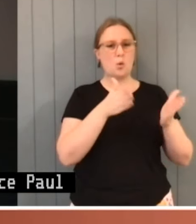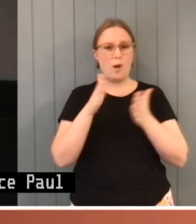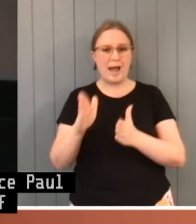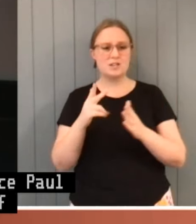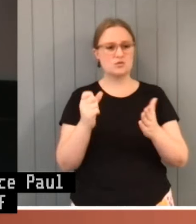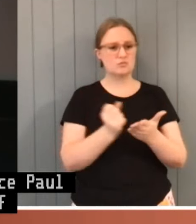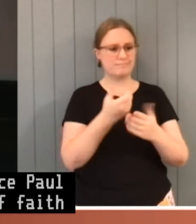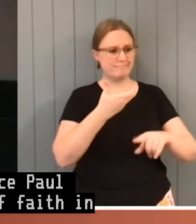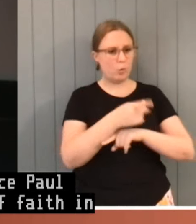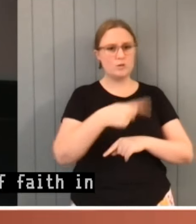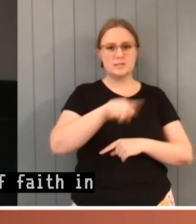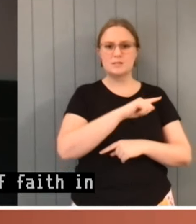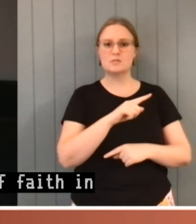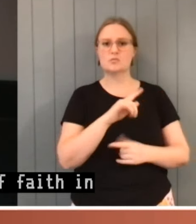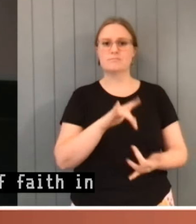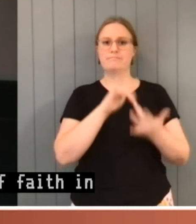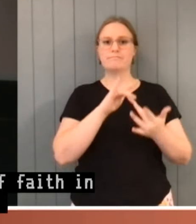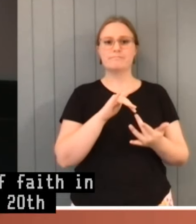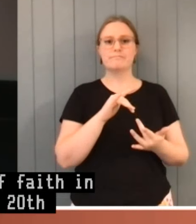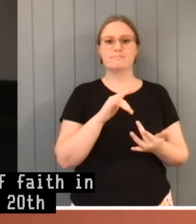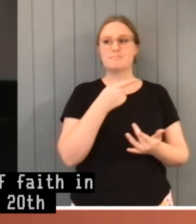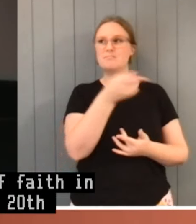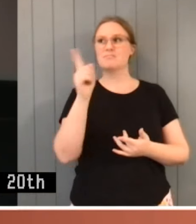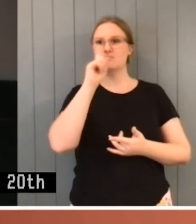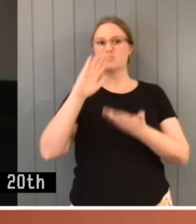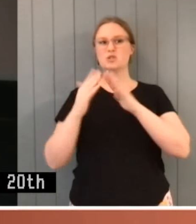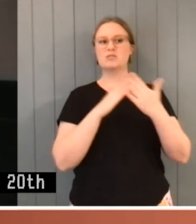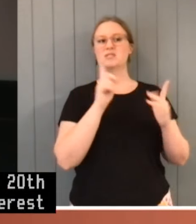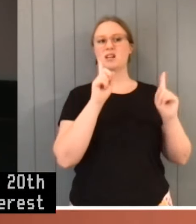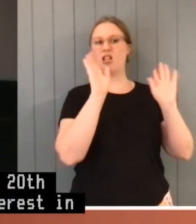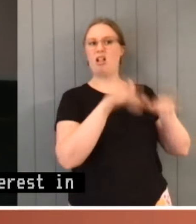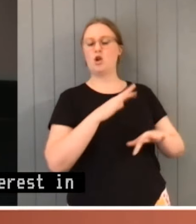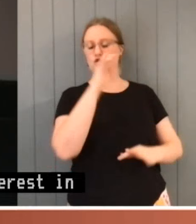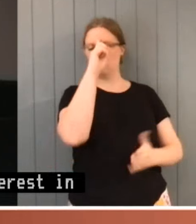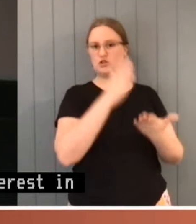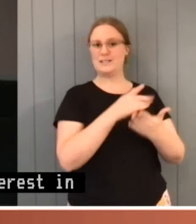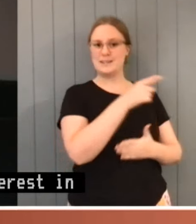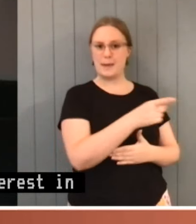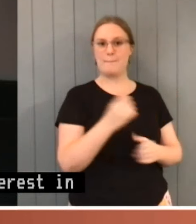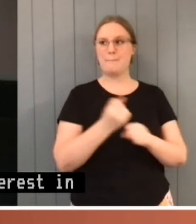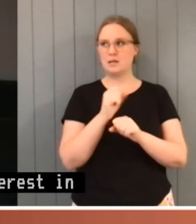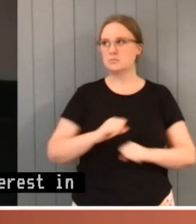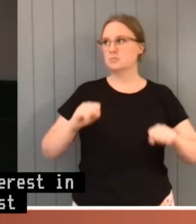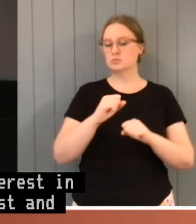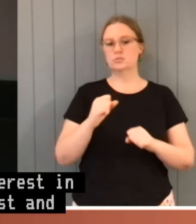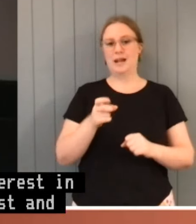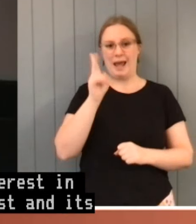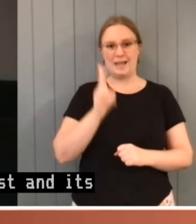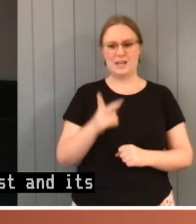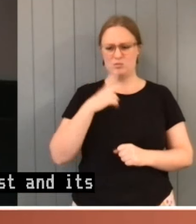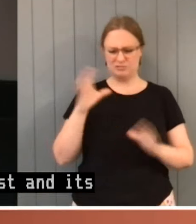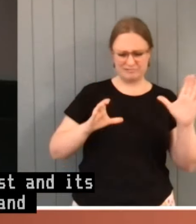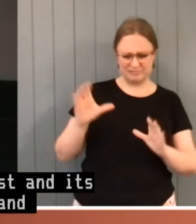led to renewed interest in the idea of the public trust and its implication for officials and for our system of government itself.